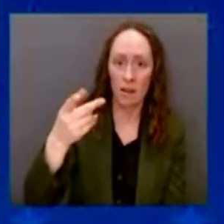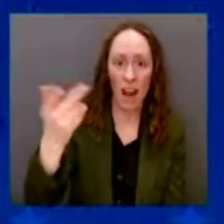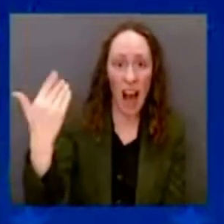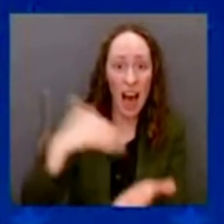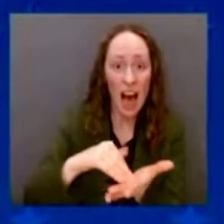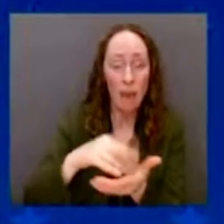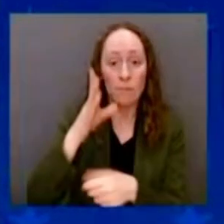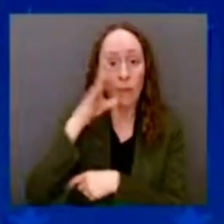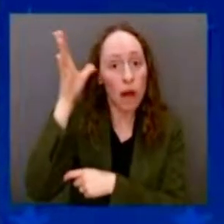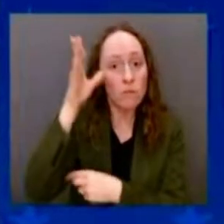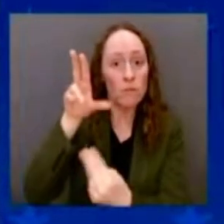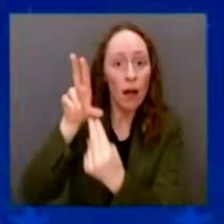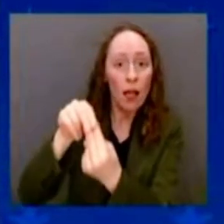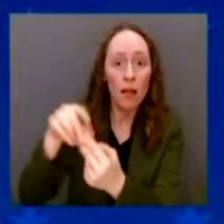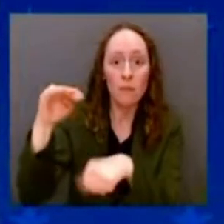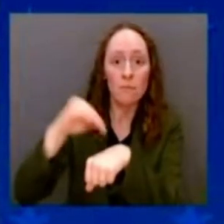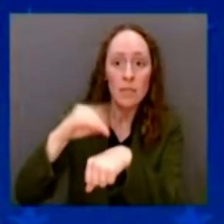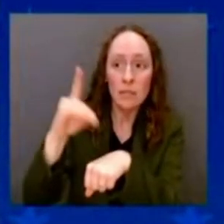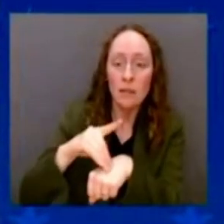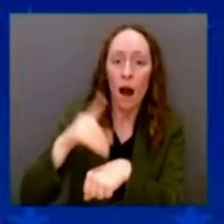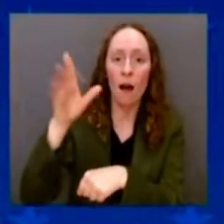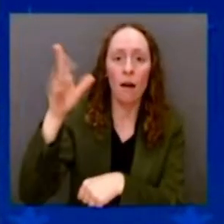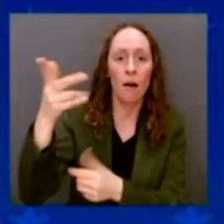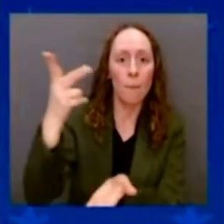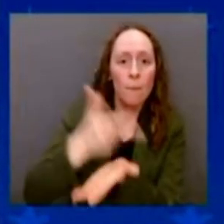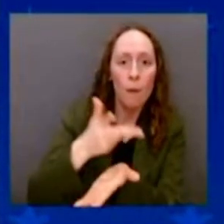Every single person is be able to do that.